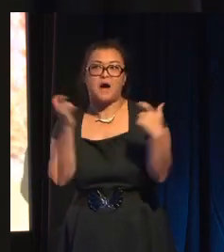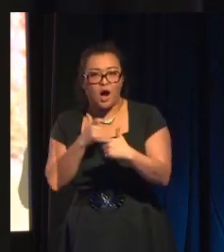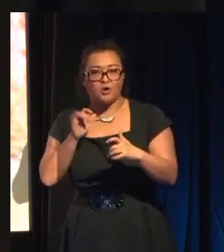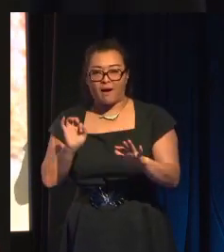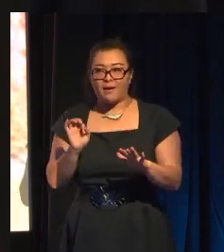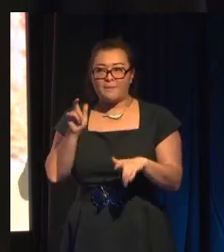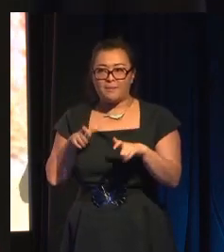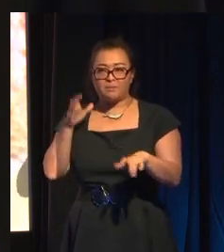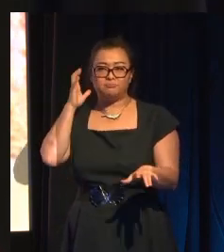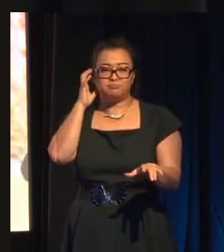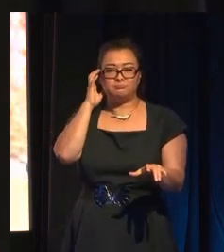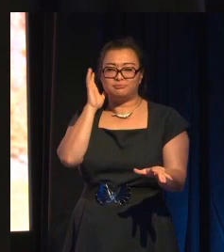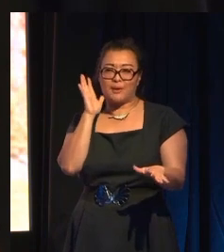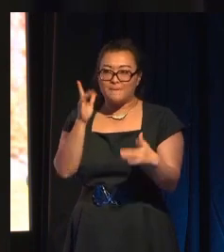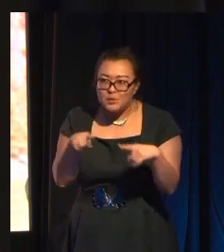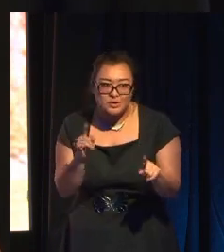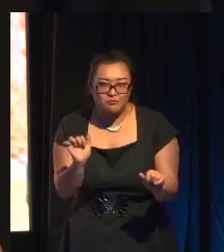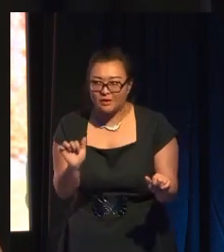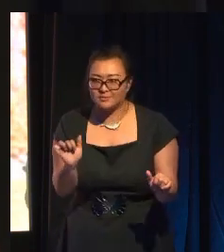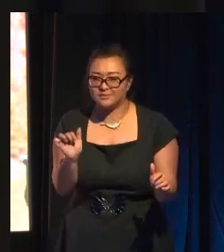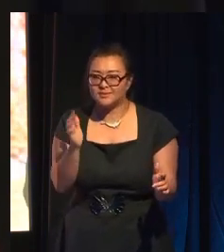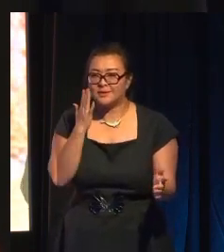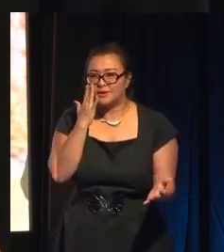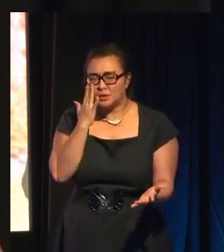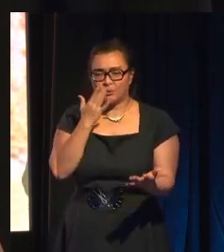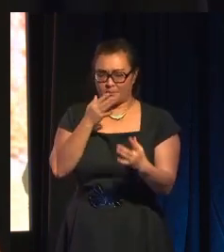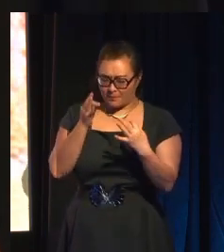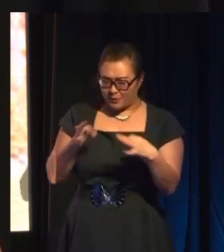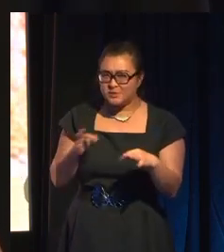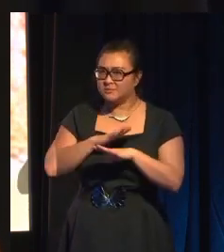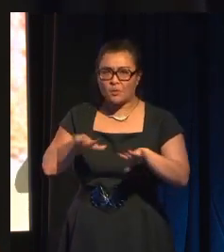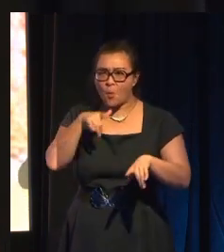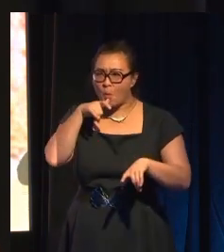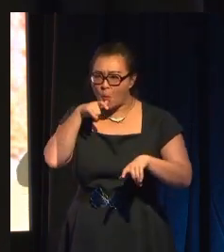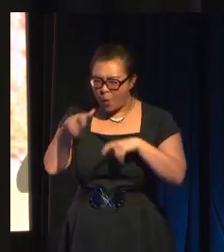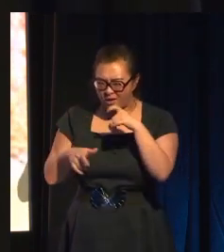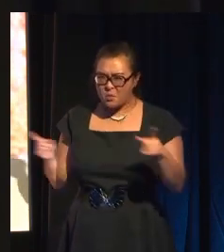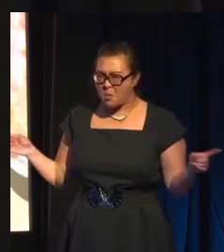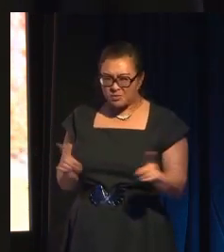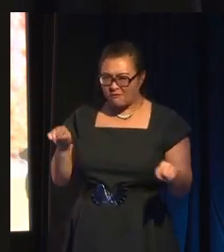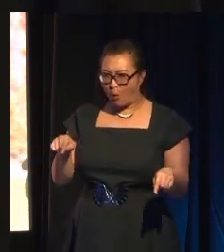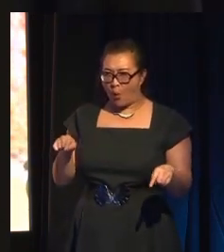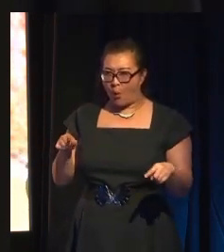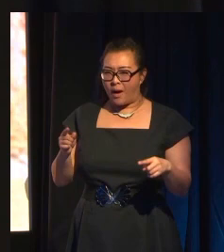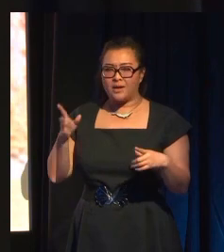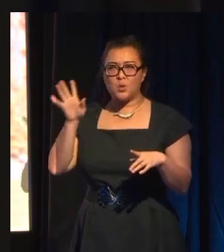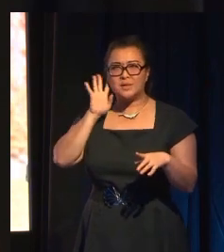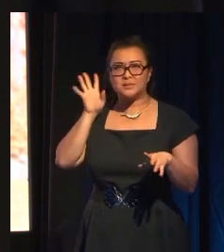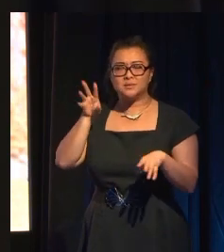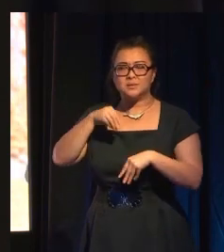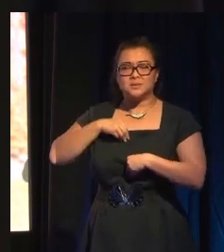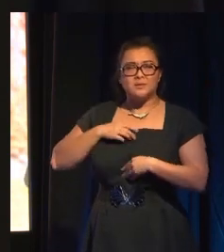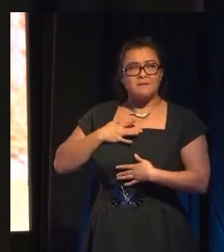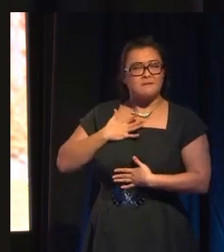And so without words, you know, what is it good for? Like it makes you feel things but not an intellectual way.